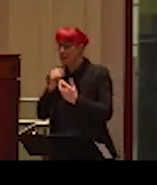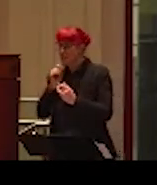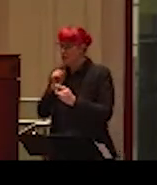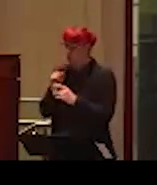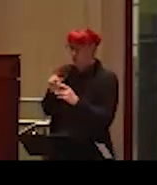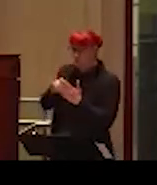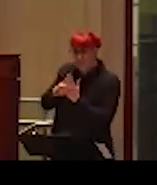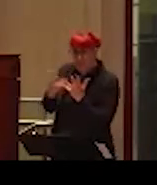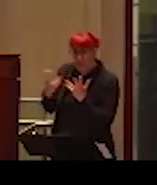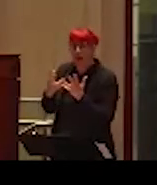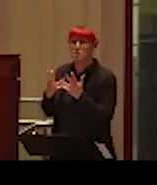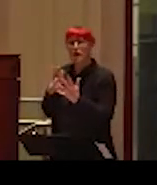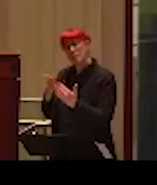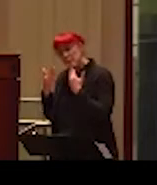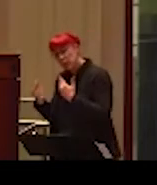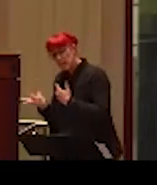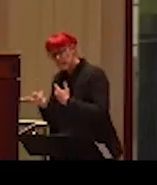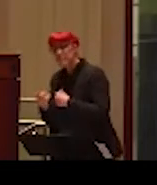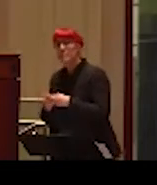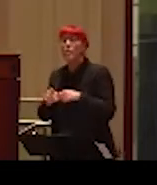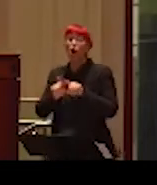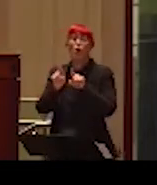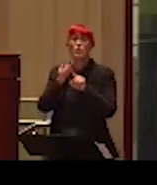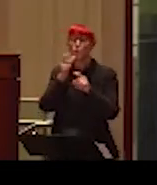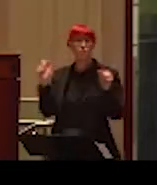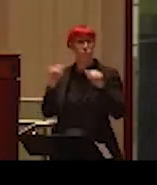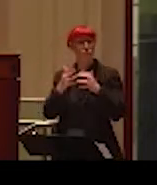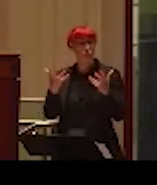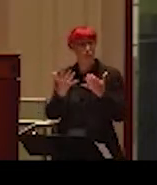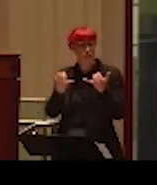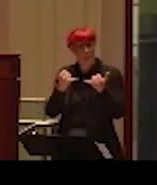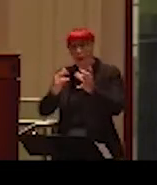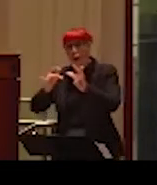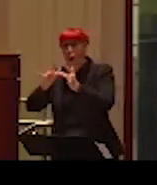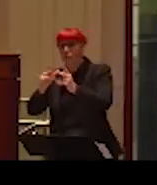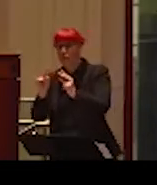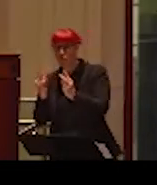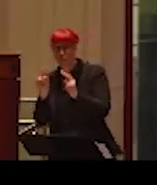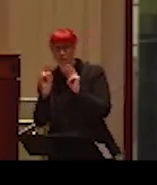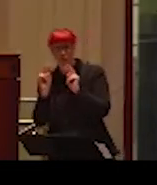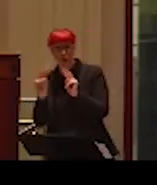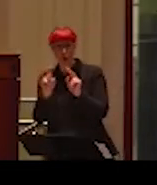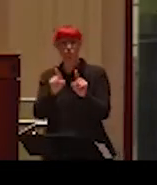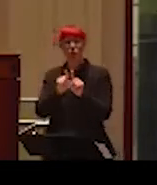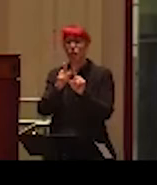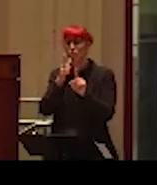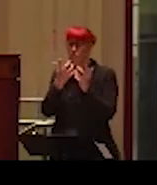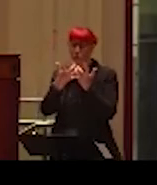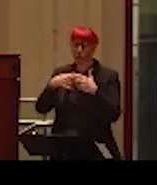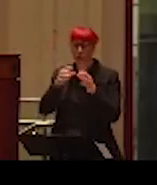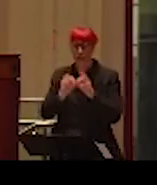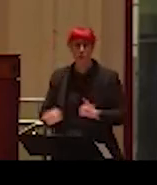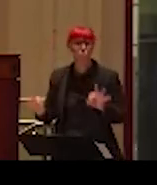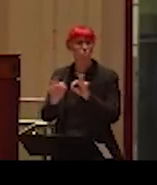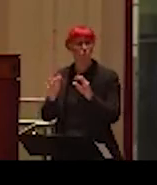And finally, I'm so grateful to everybody who is here today and online, and also to the organizers of this important event. Thank you so